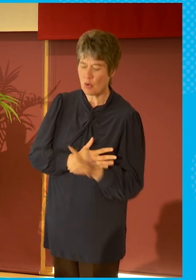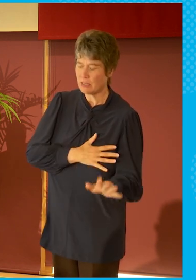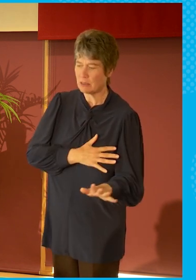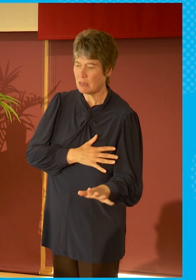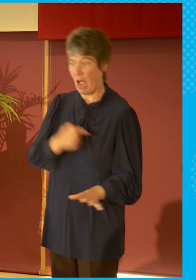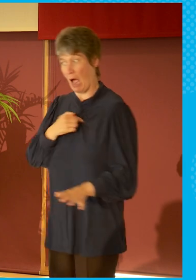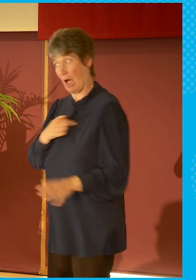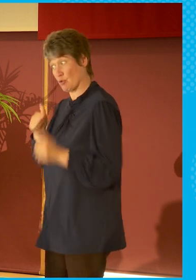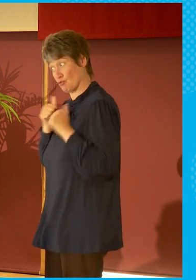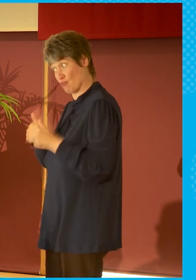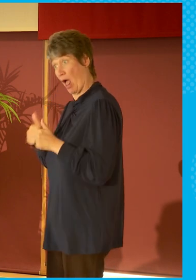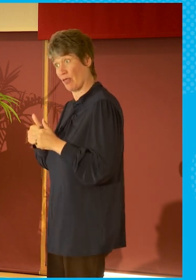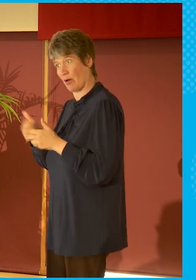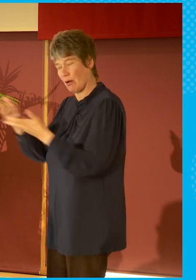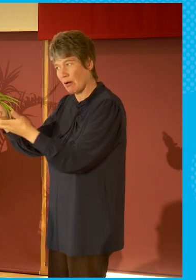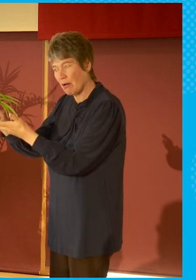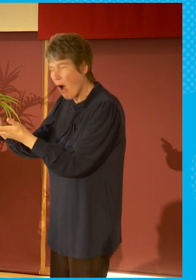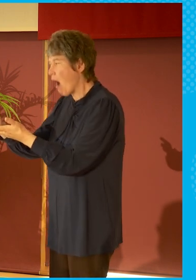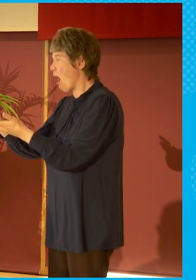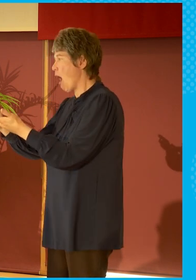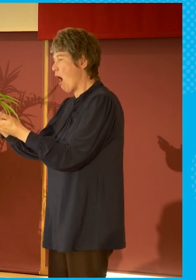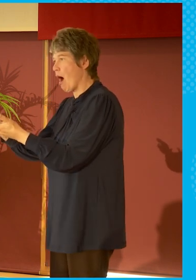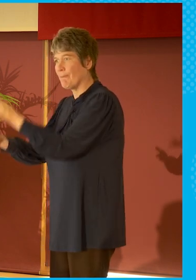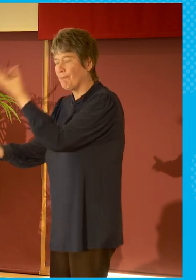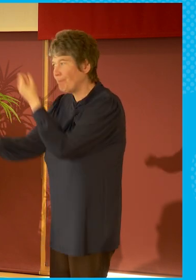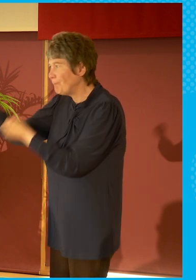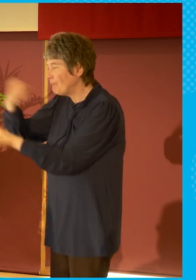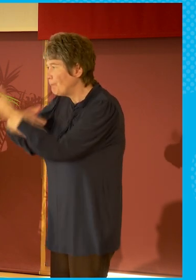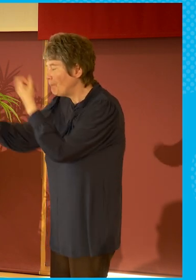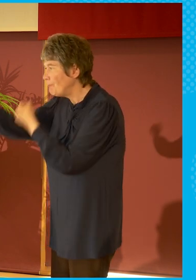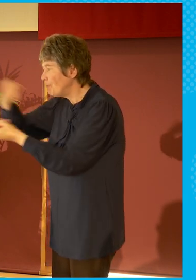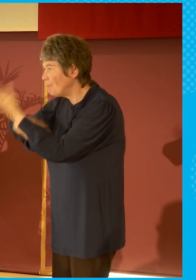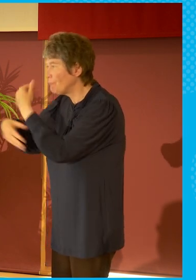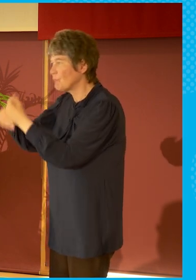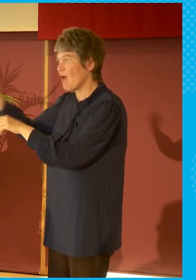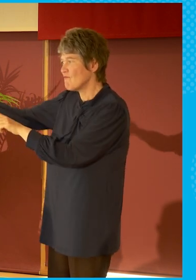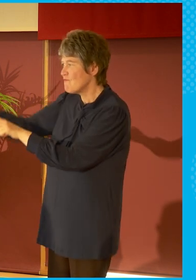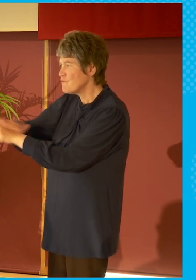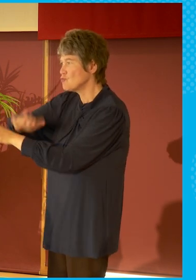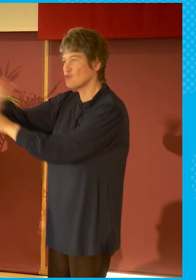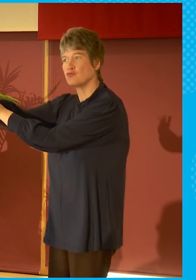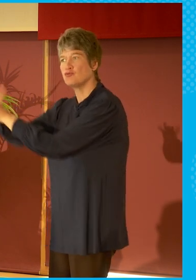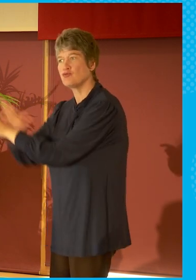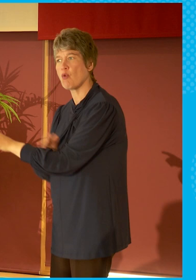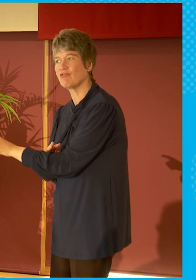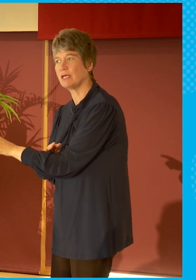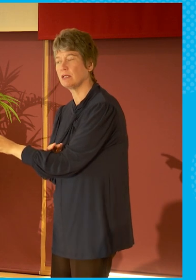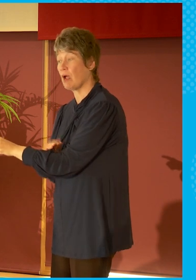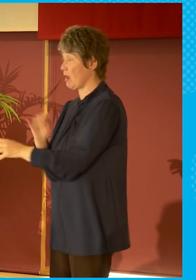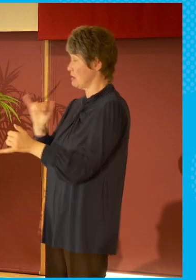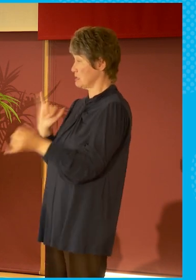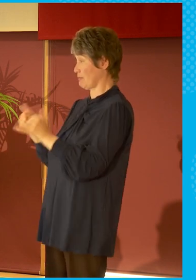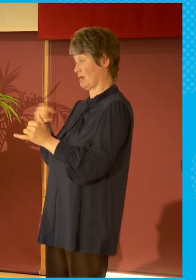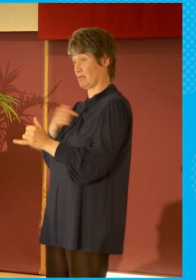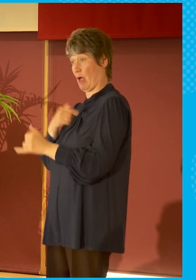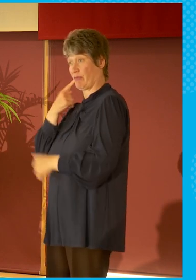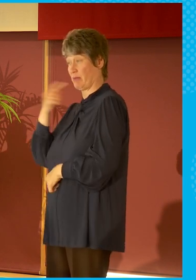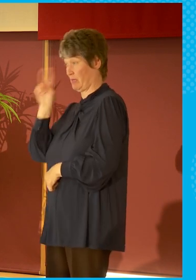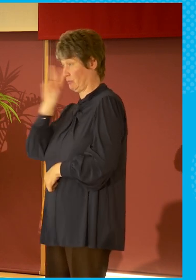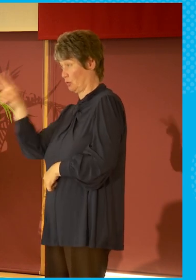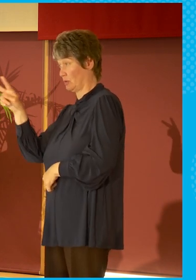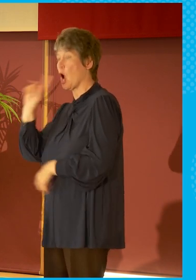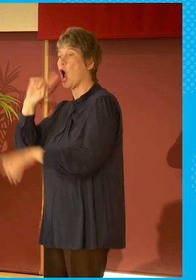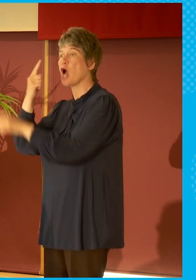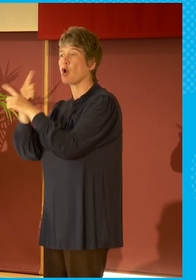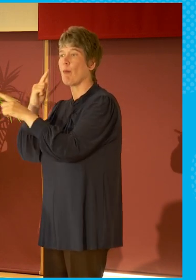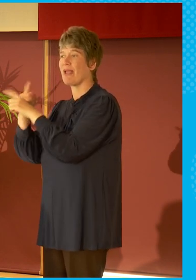space I hear all of the, like, what I tend to do is I'll sometimes just go in and read the comments. Because to me the